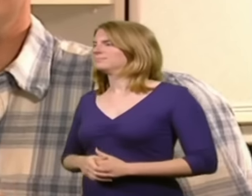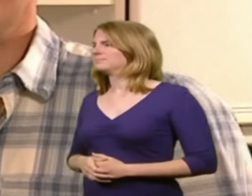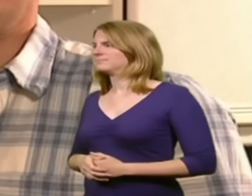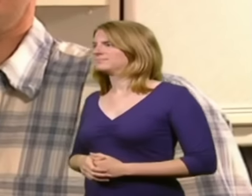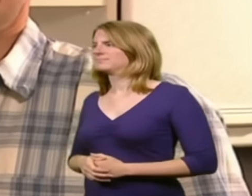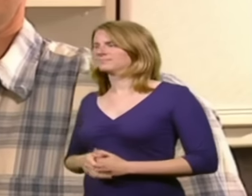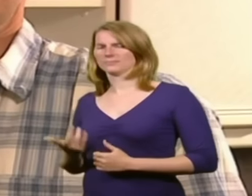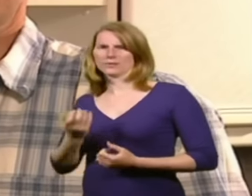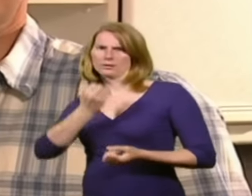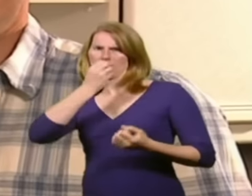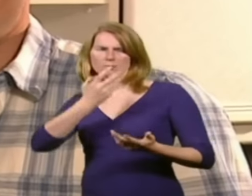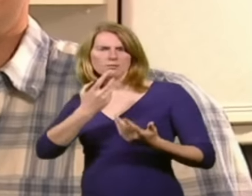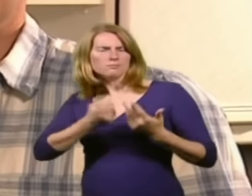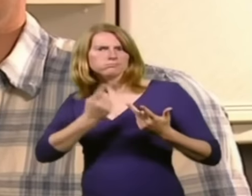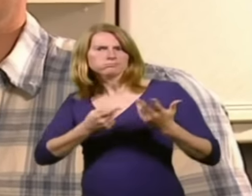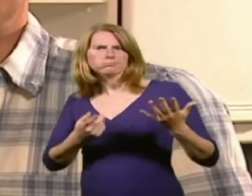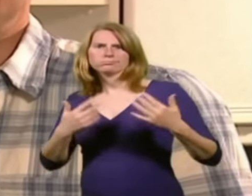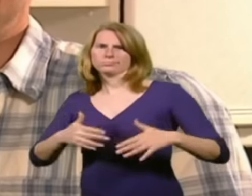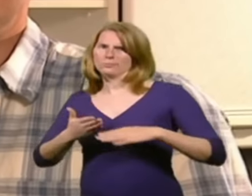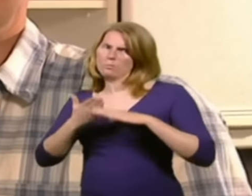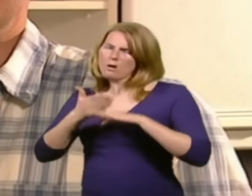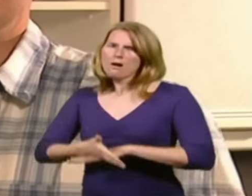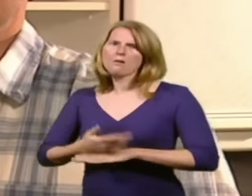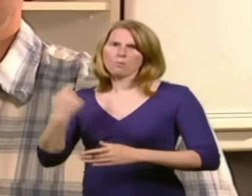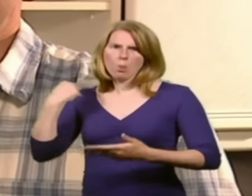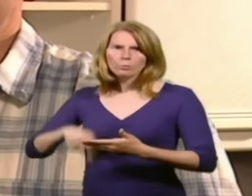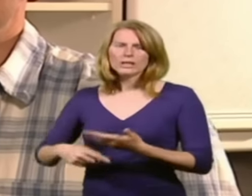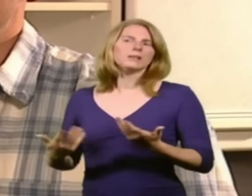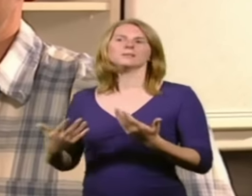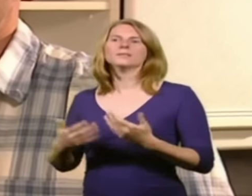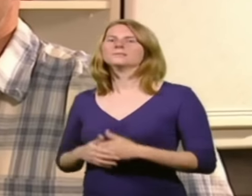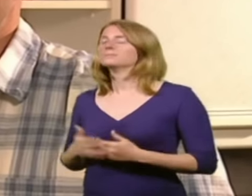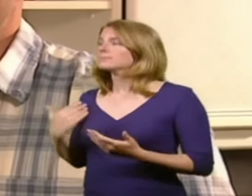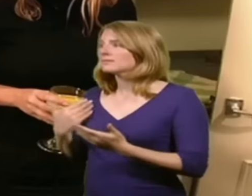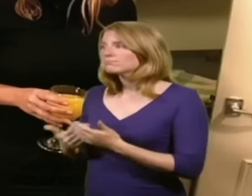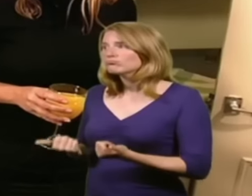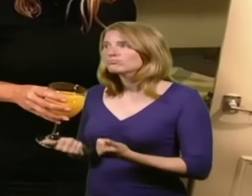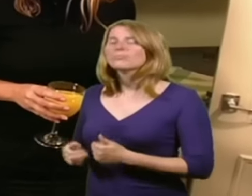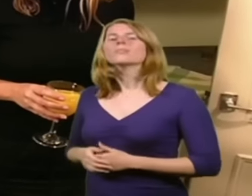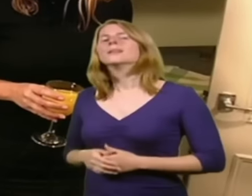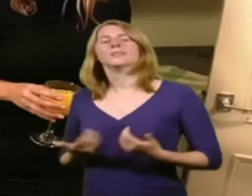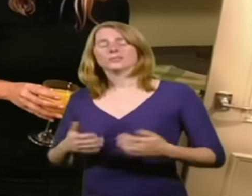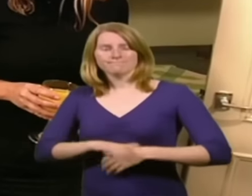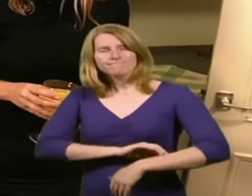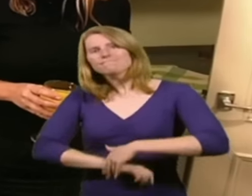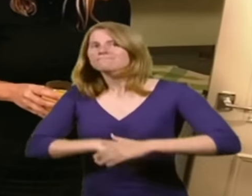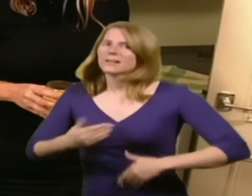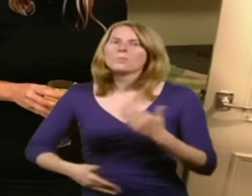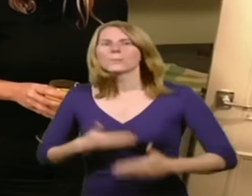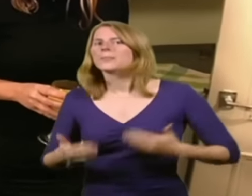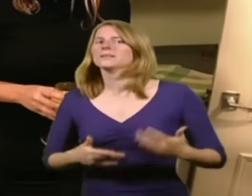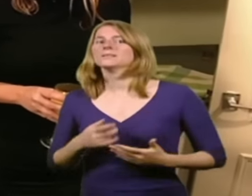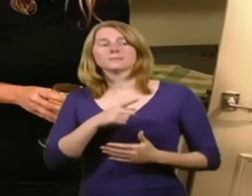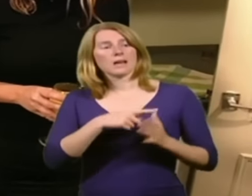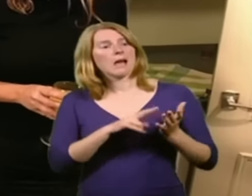Now, Will, you've been working here hard all week. How's it been for you? We just got on with it and did what Anne said, really. Really?